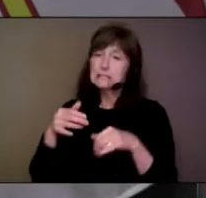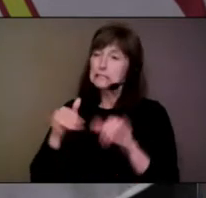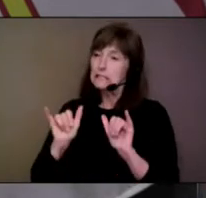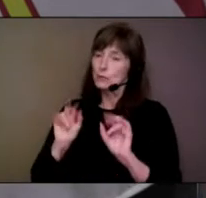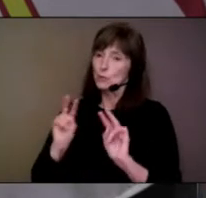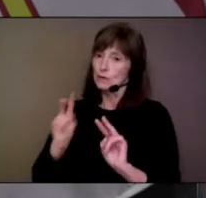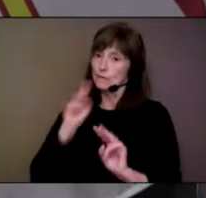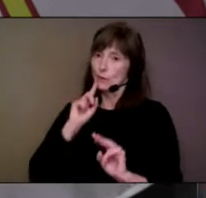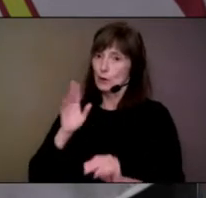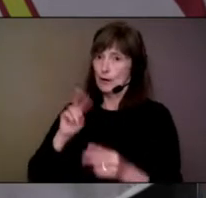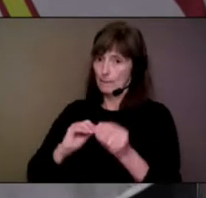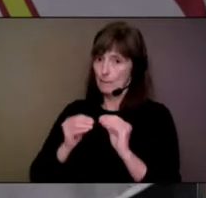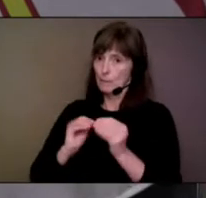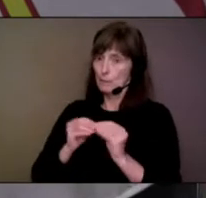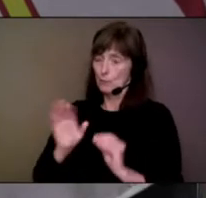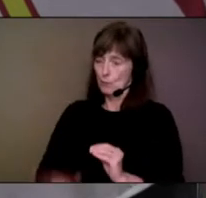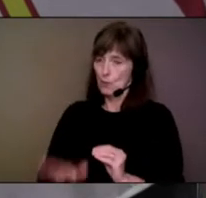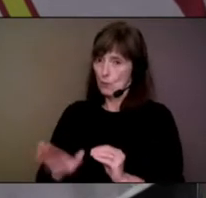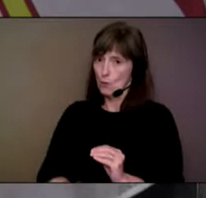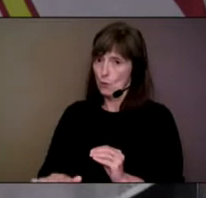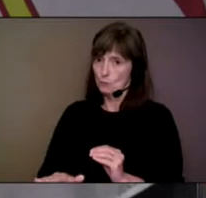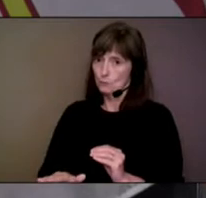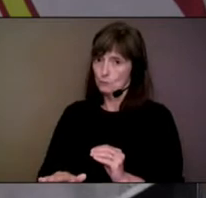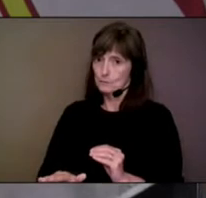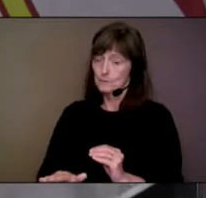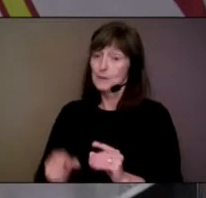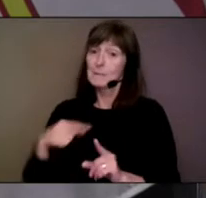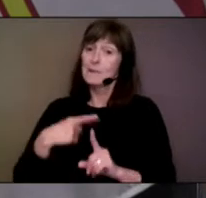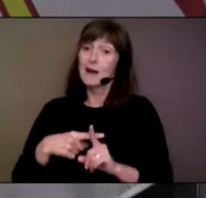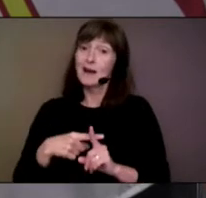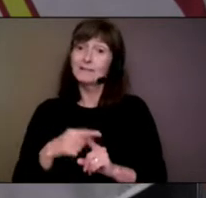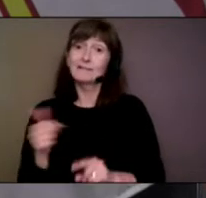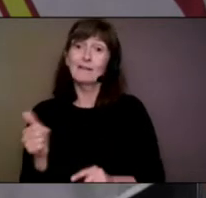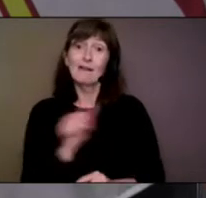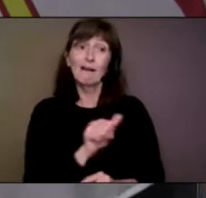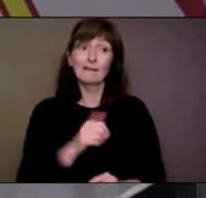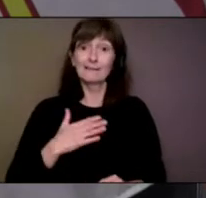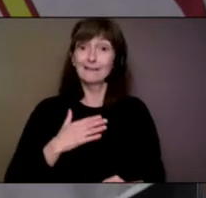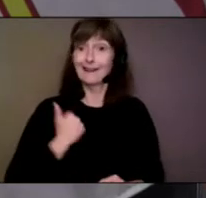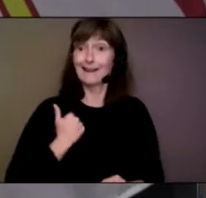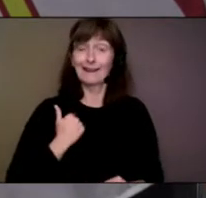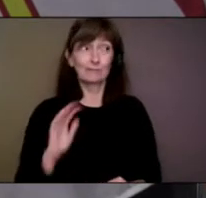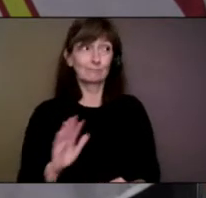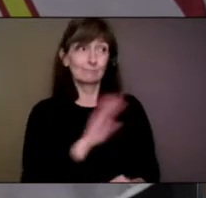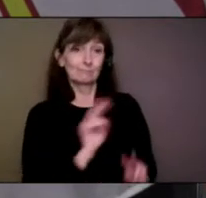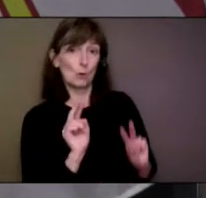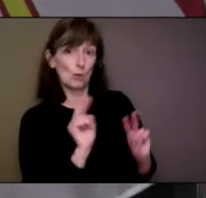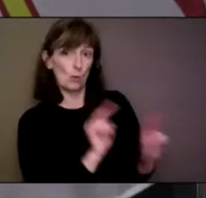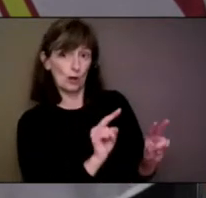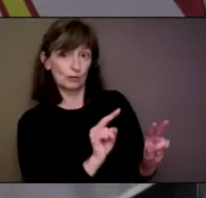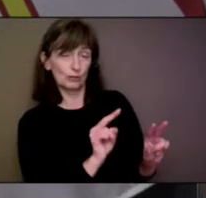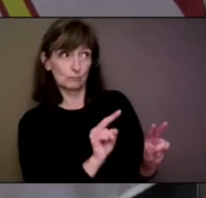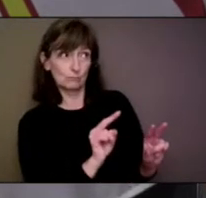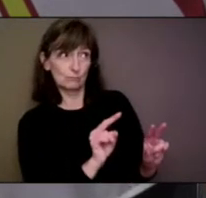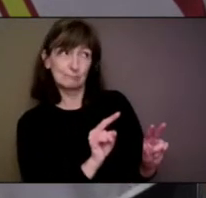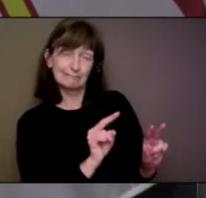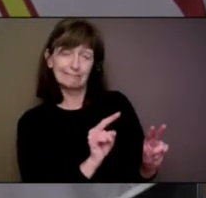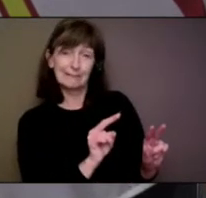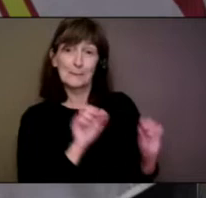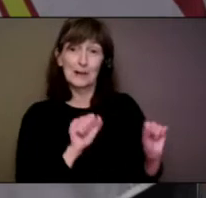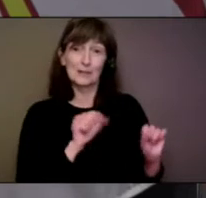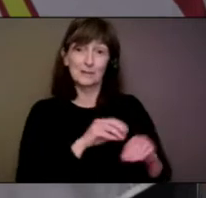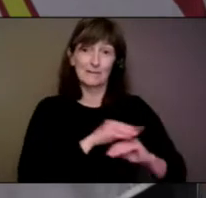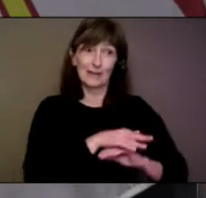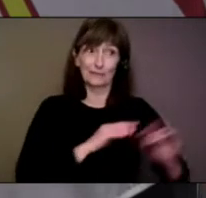obviously we're paying very close attention to what's happening elsewhere in the country and what that means for travel. What we do know is that,